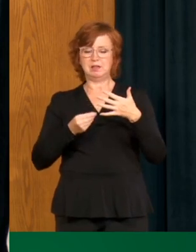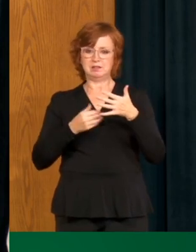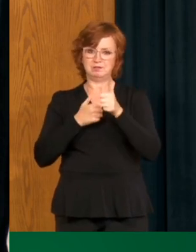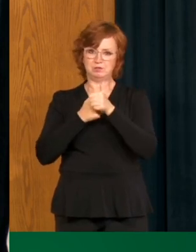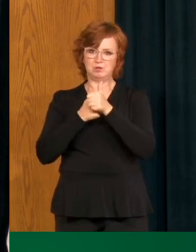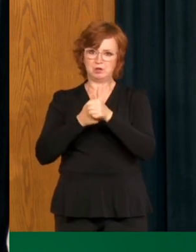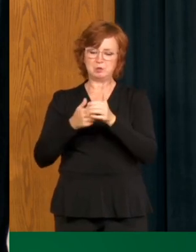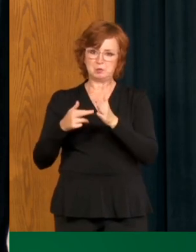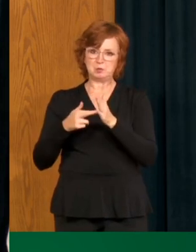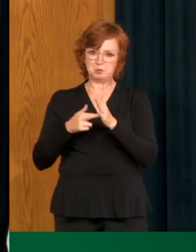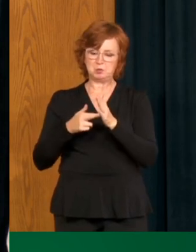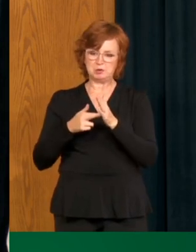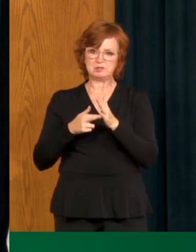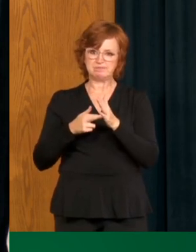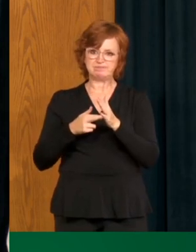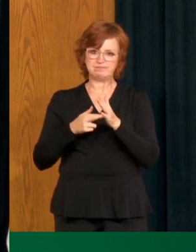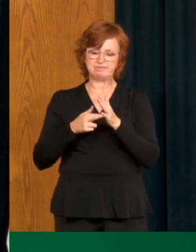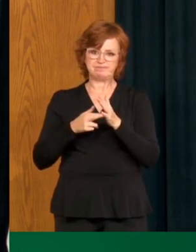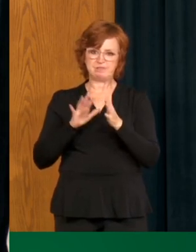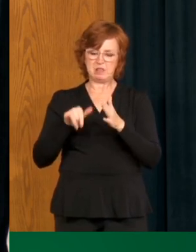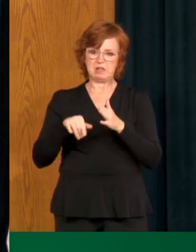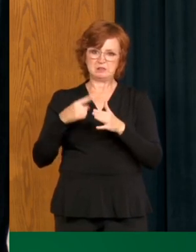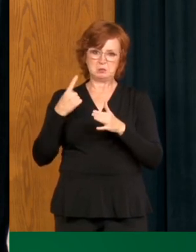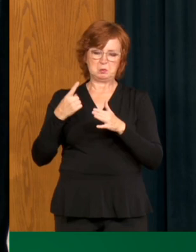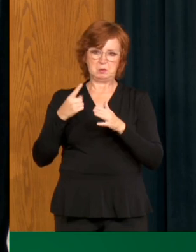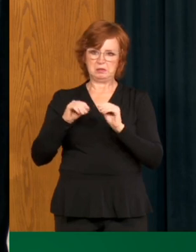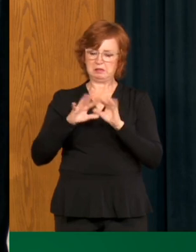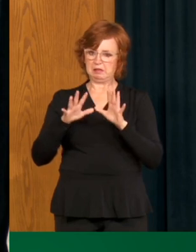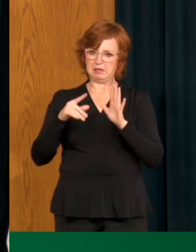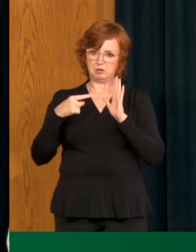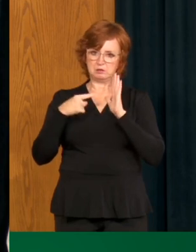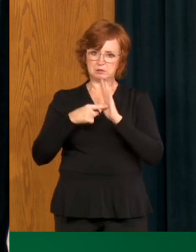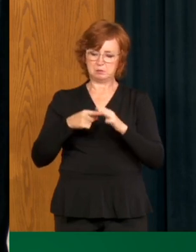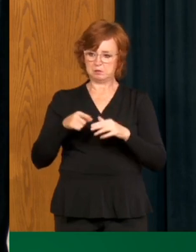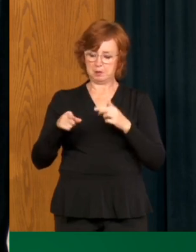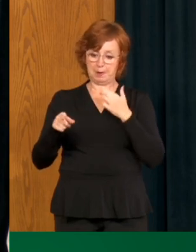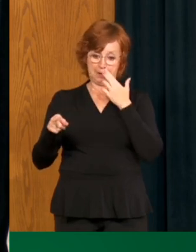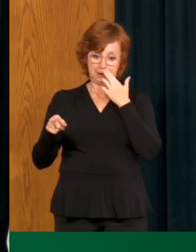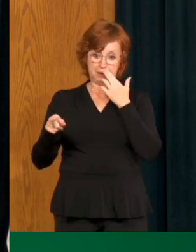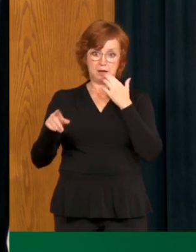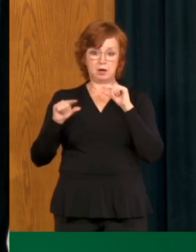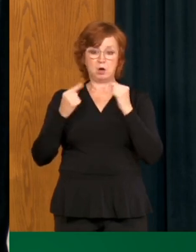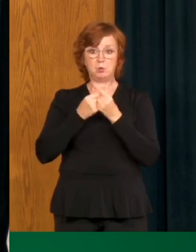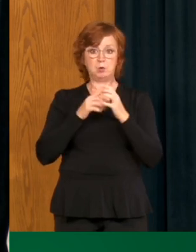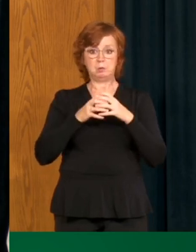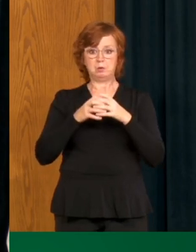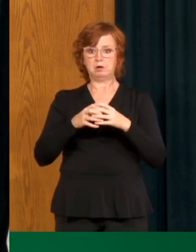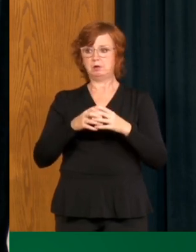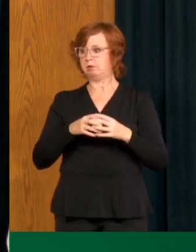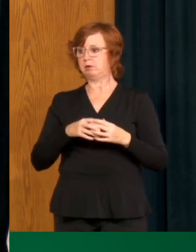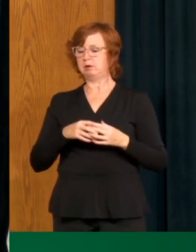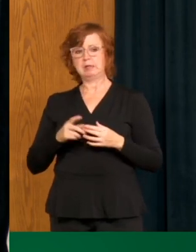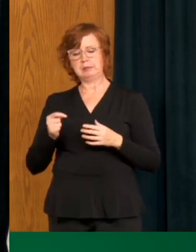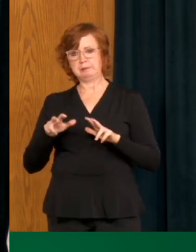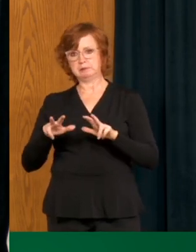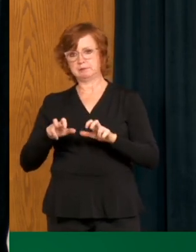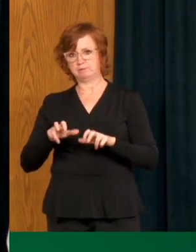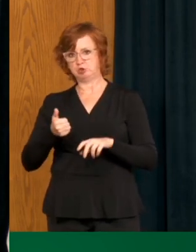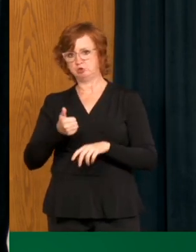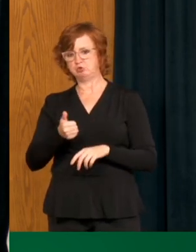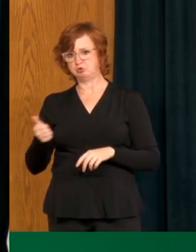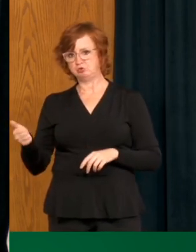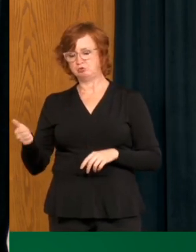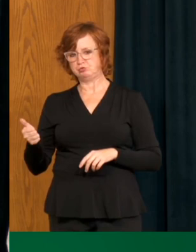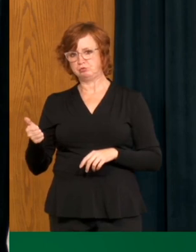is a prime and going example of, uh, uh, you know, a group of people, uh, that have put their own self-interests ahead of